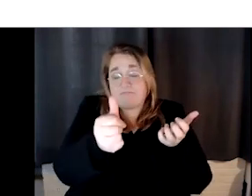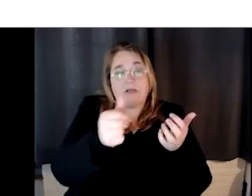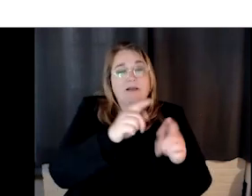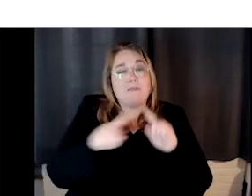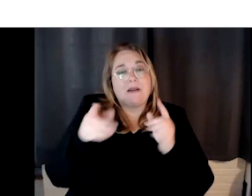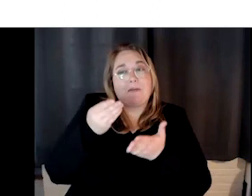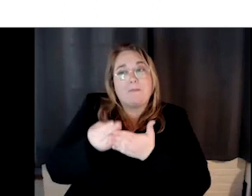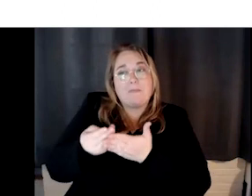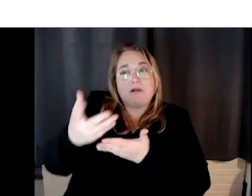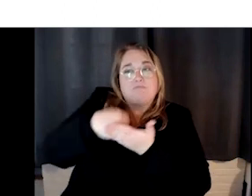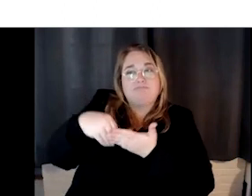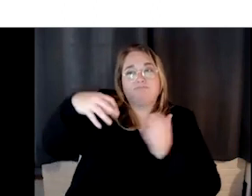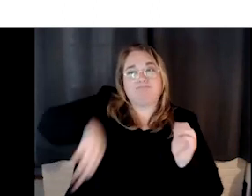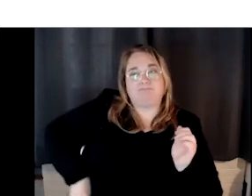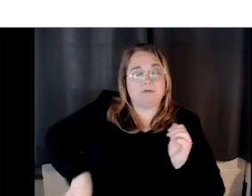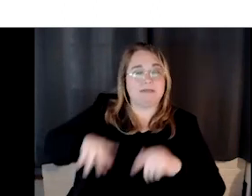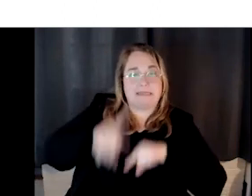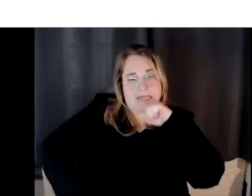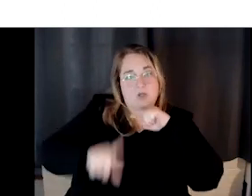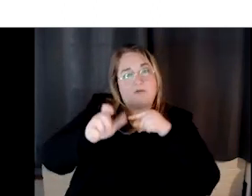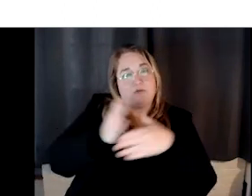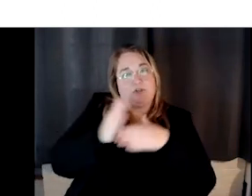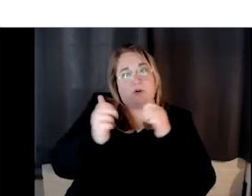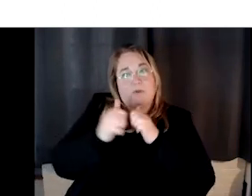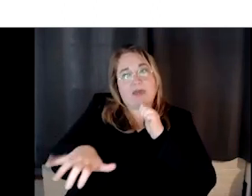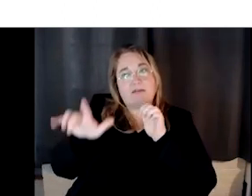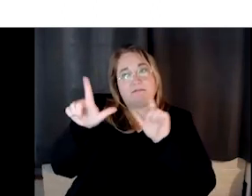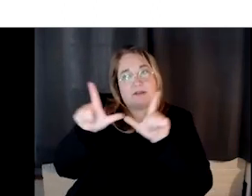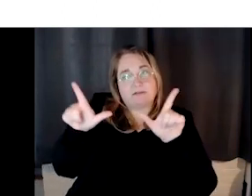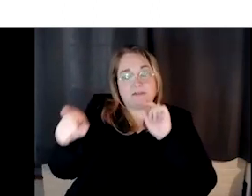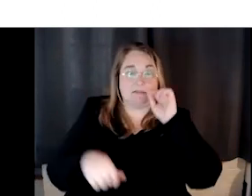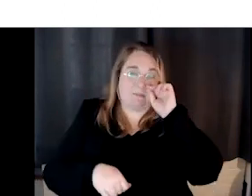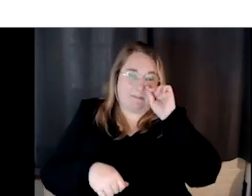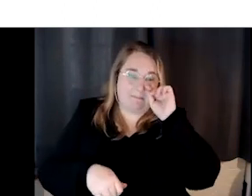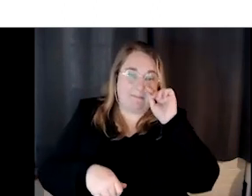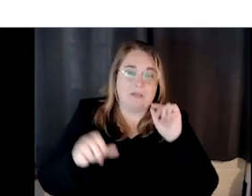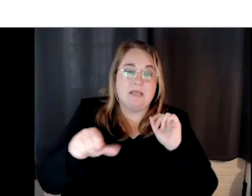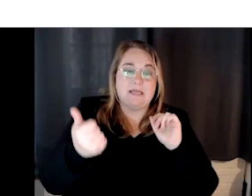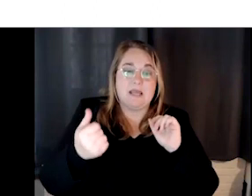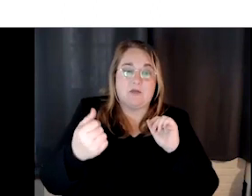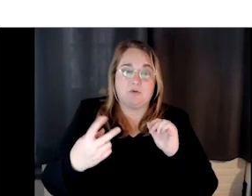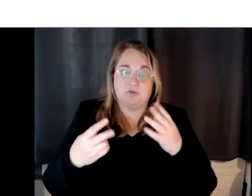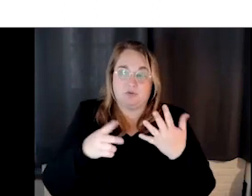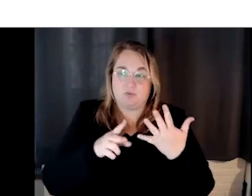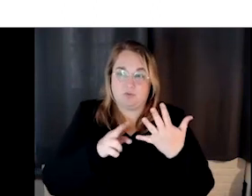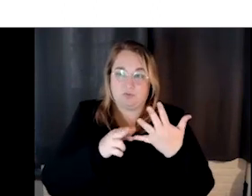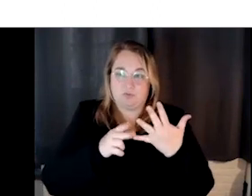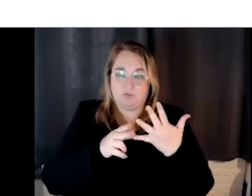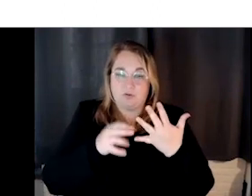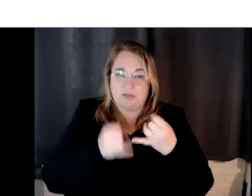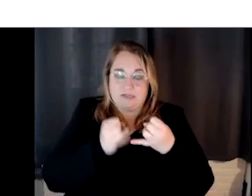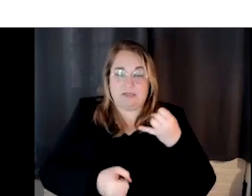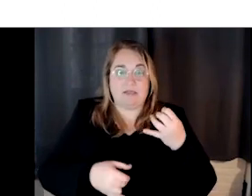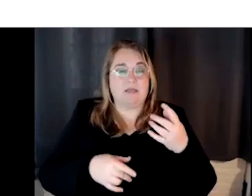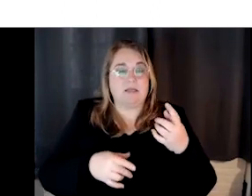that same license. Okay. Um, and then these other two, these are a little tricky, but because our definition